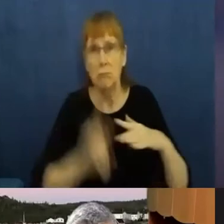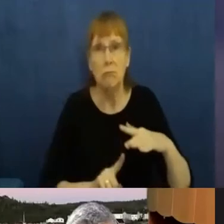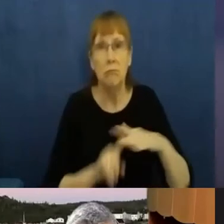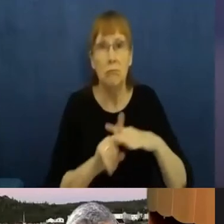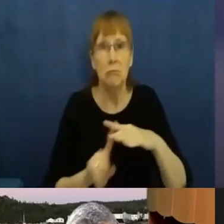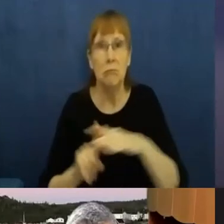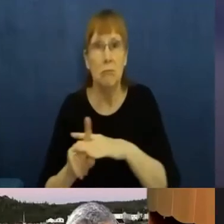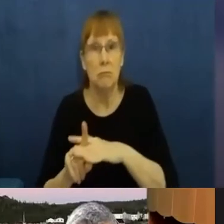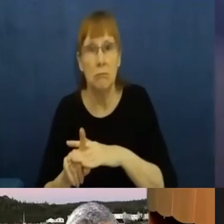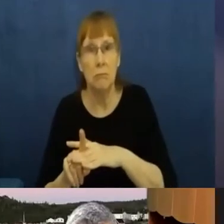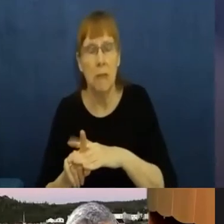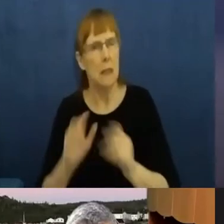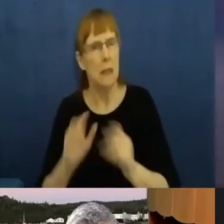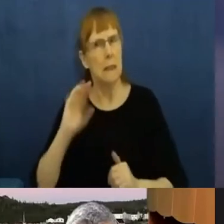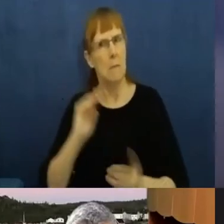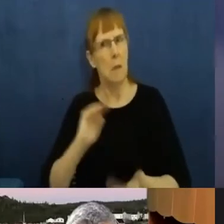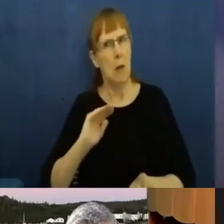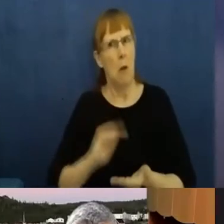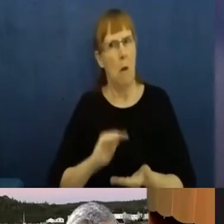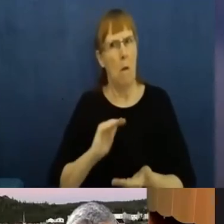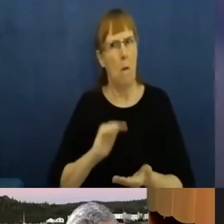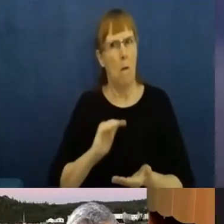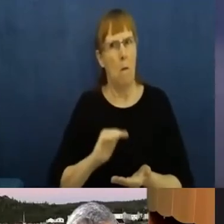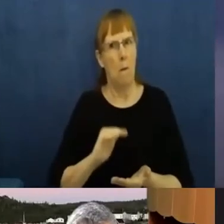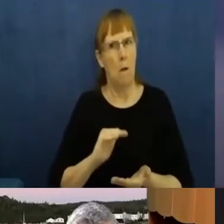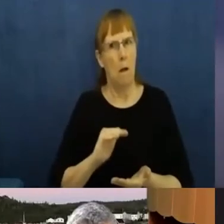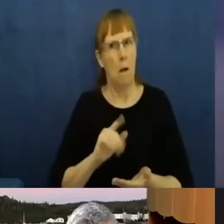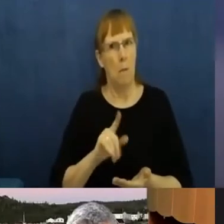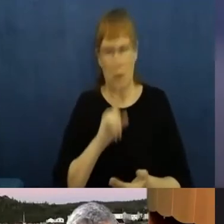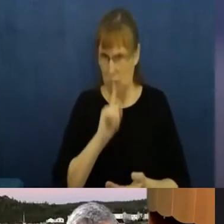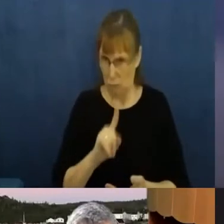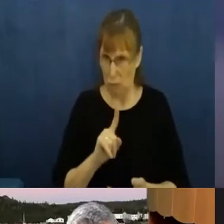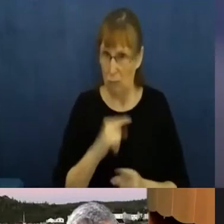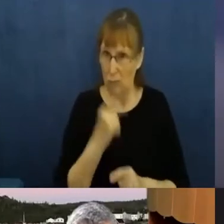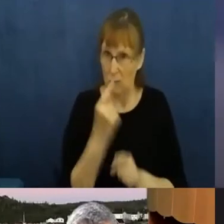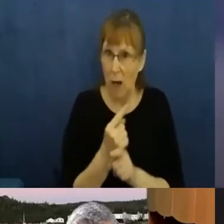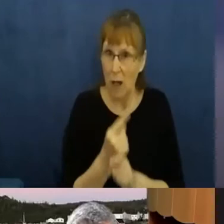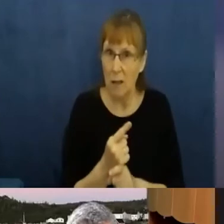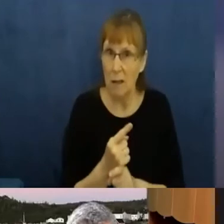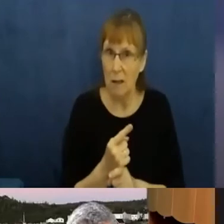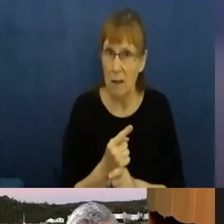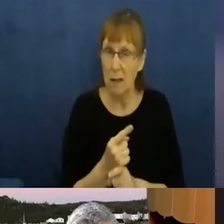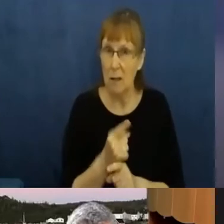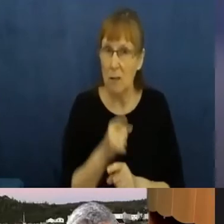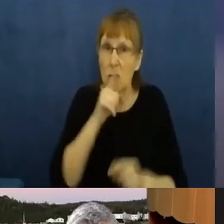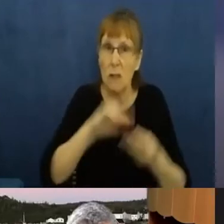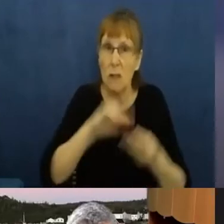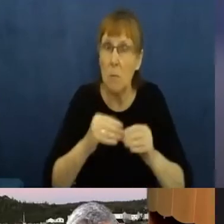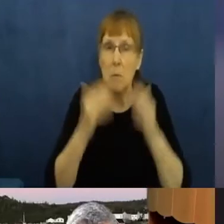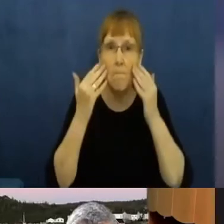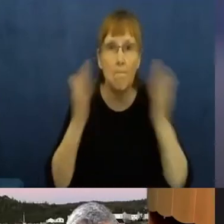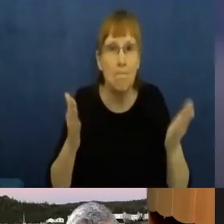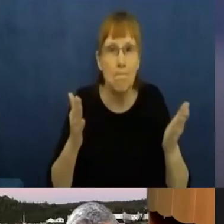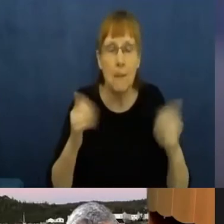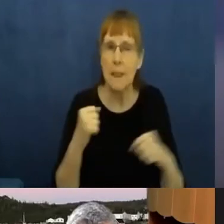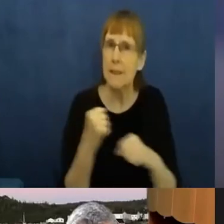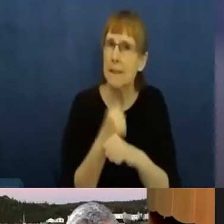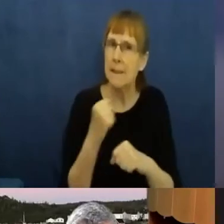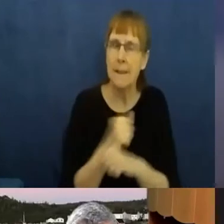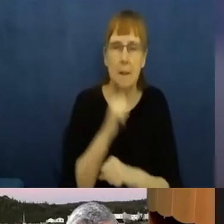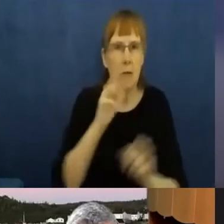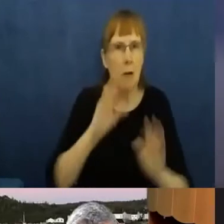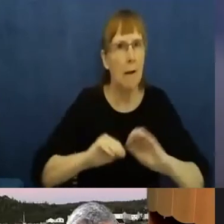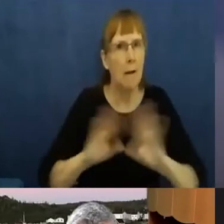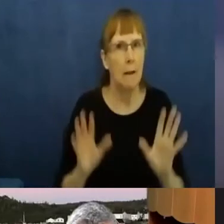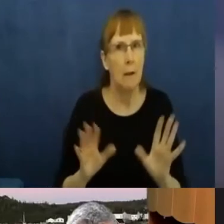really accurate? Do we actually have statistics and the data that we need to take the next steps? I also